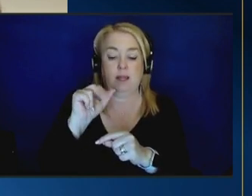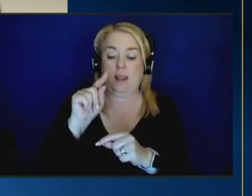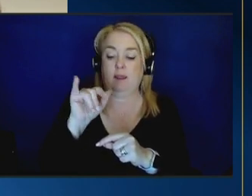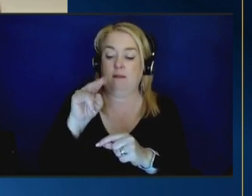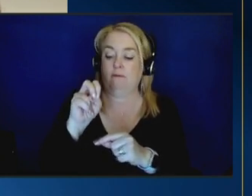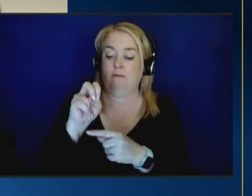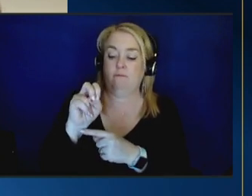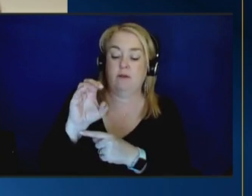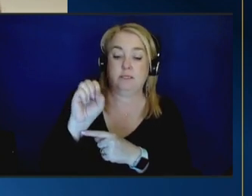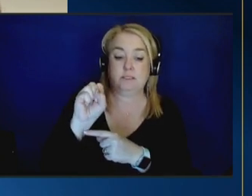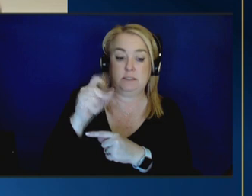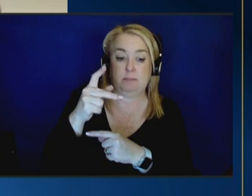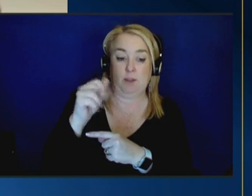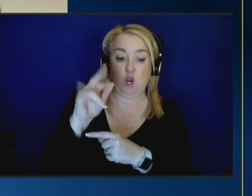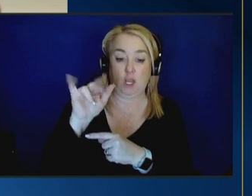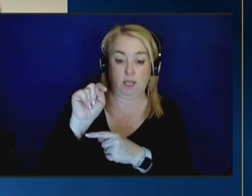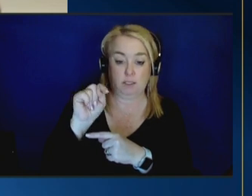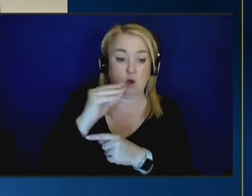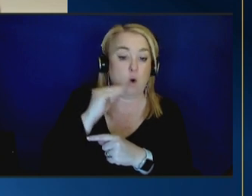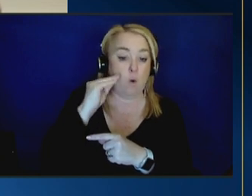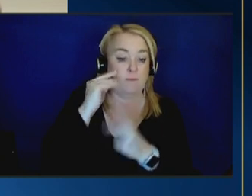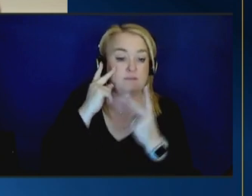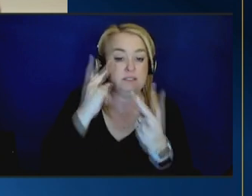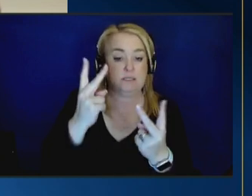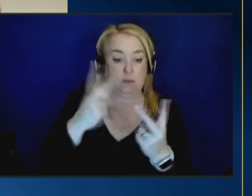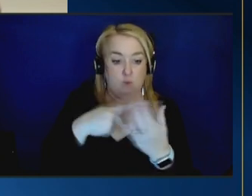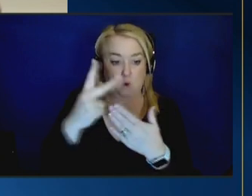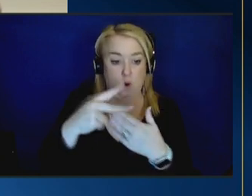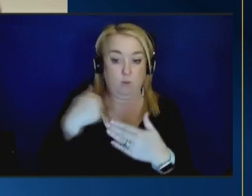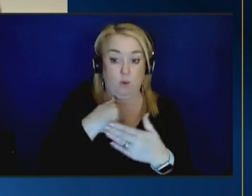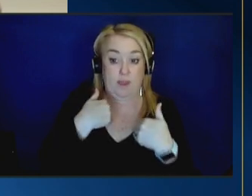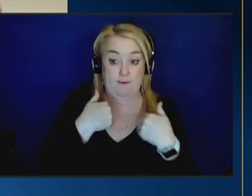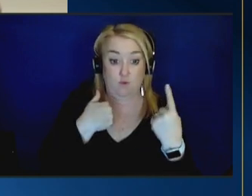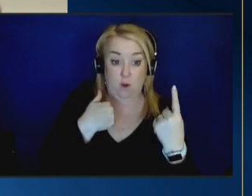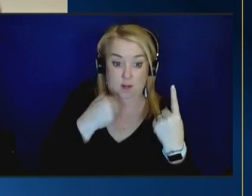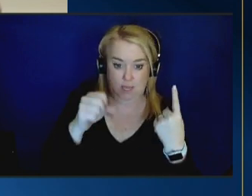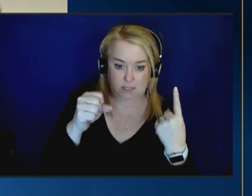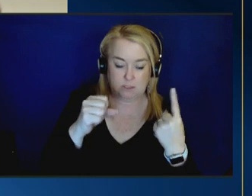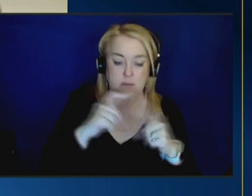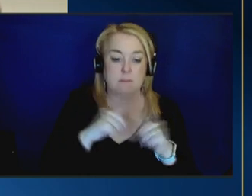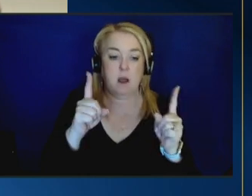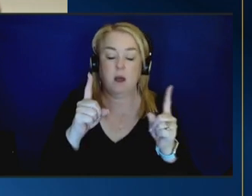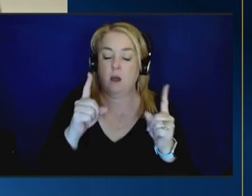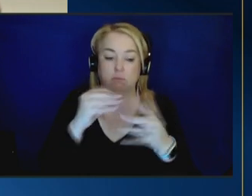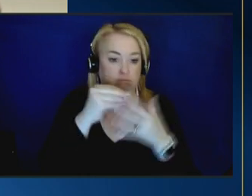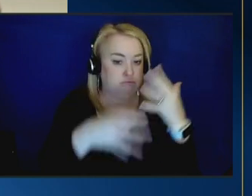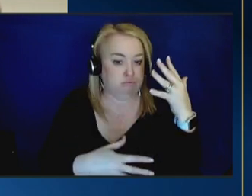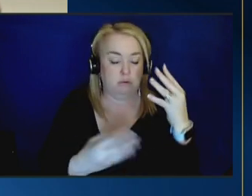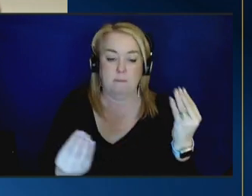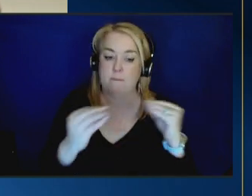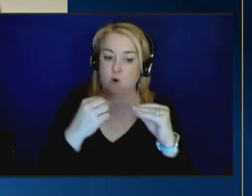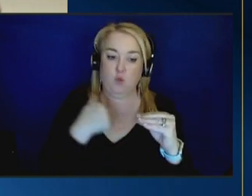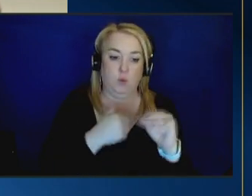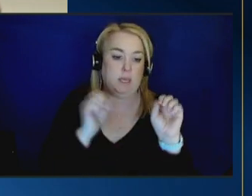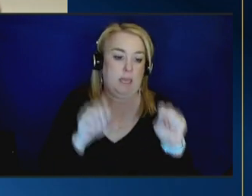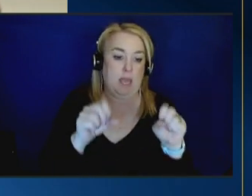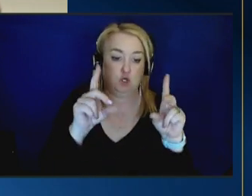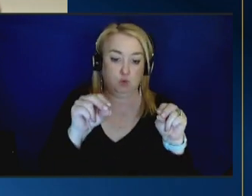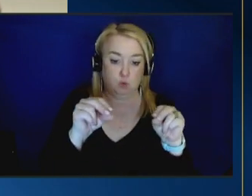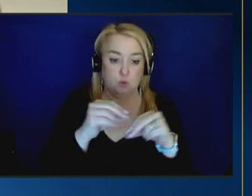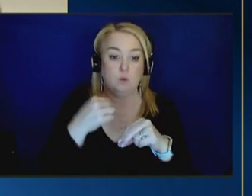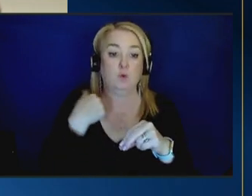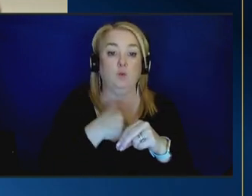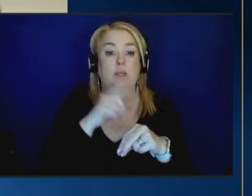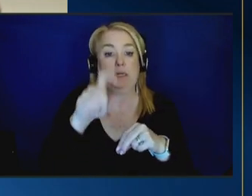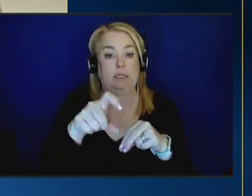uh home visiting program so wonderful that we've got one program there but there's a whole lot more that we can do and we need to be